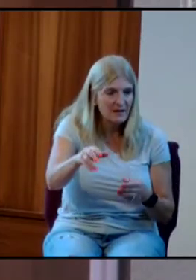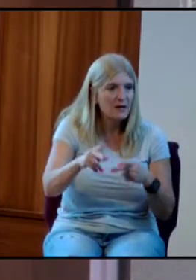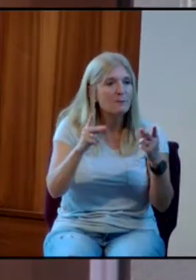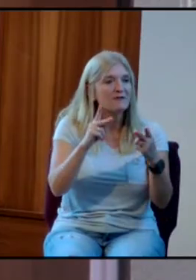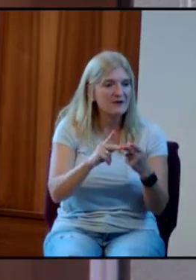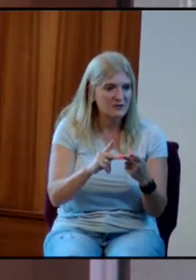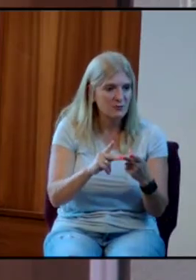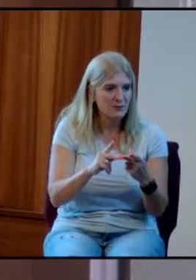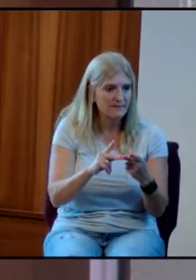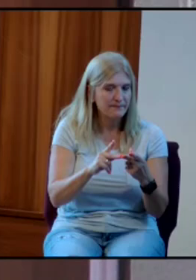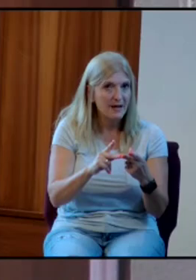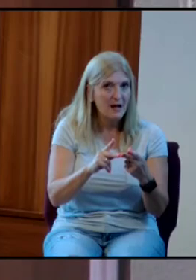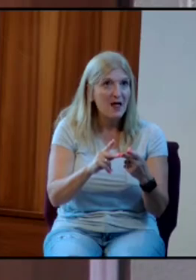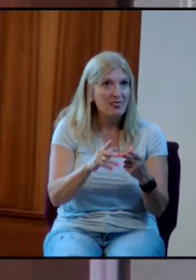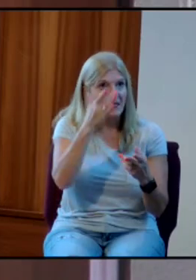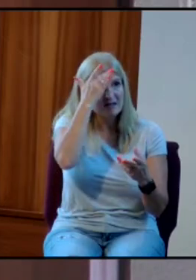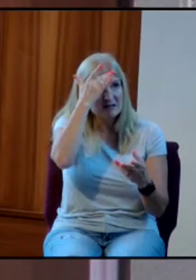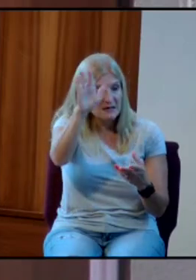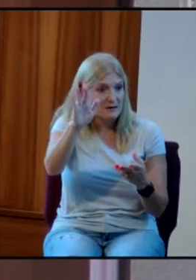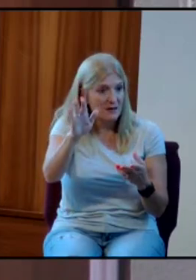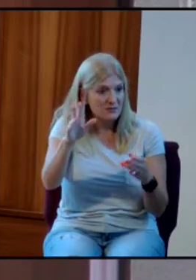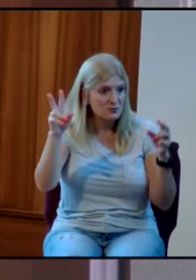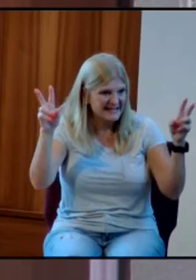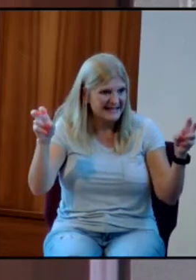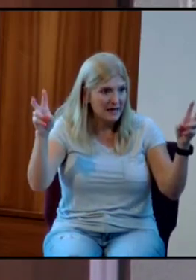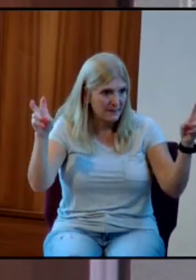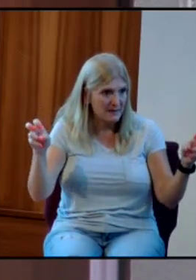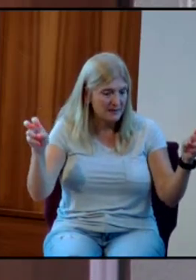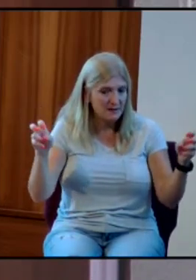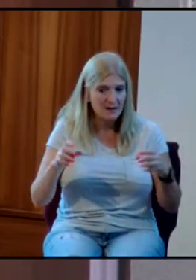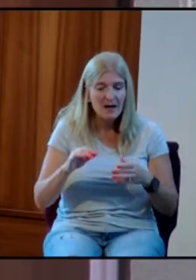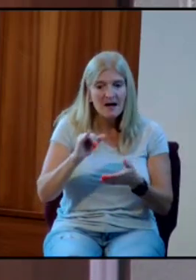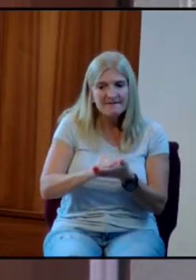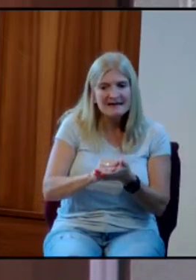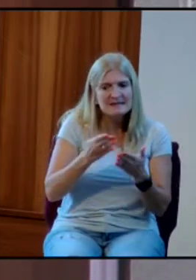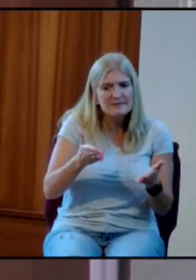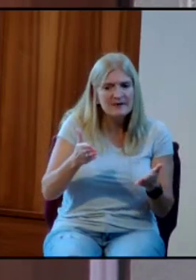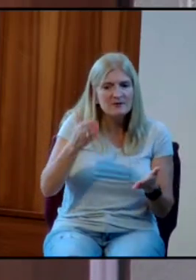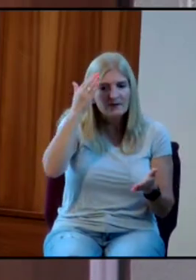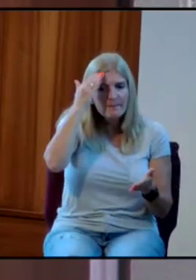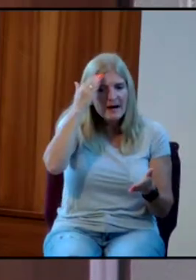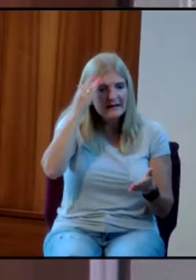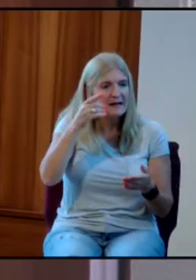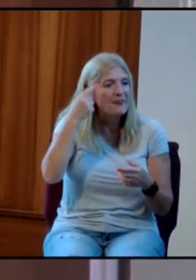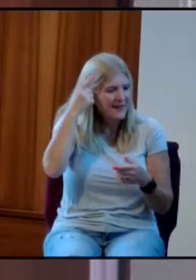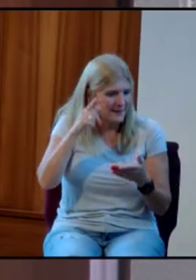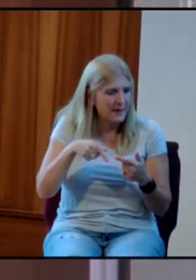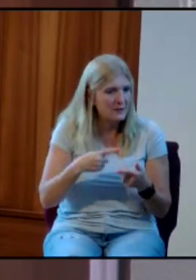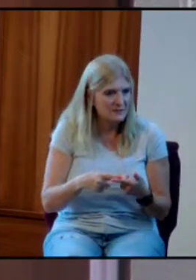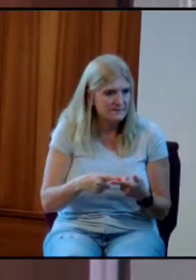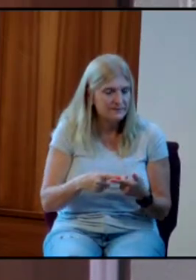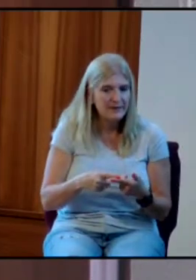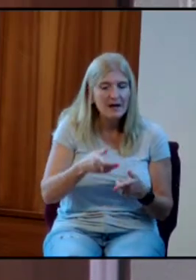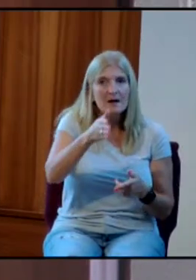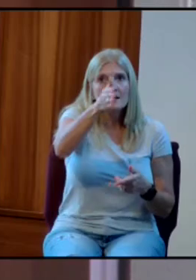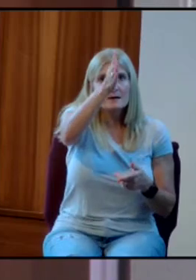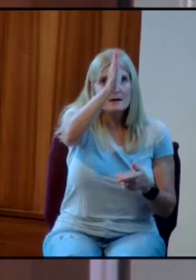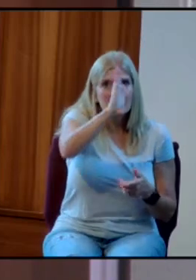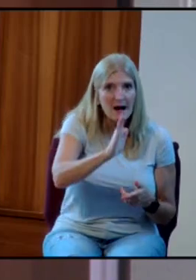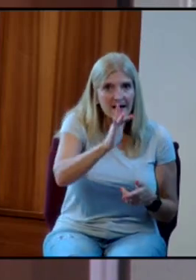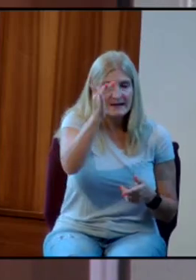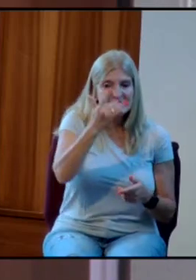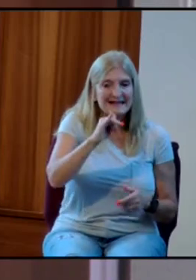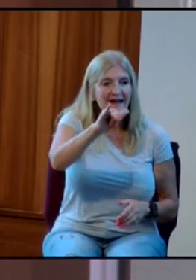is an intellectual statement. That is a statement that your mind can think about. All right, let's start. God is infinite.